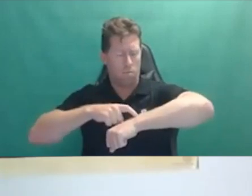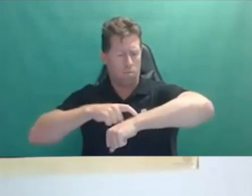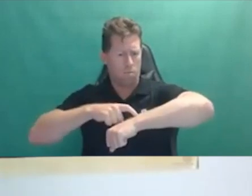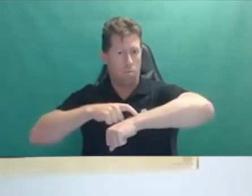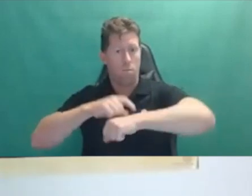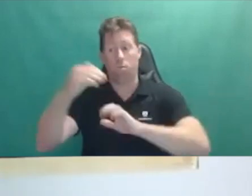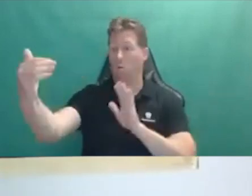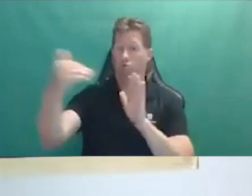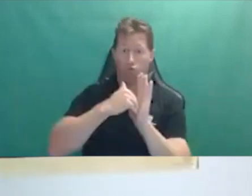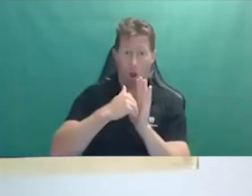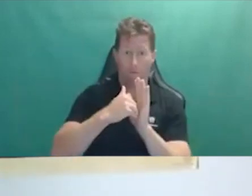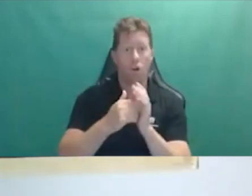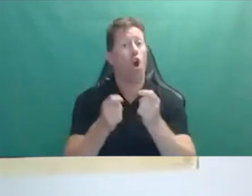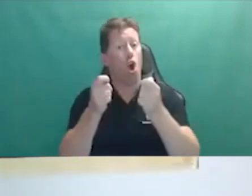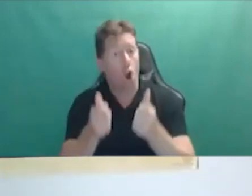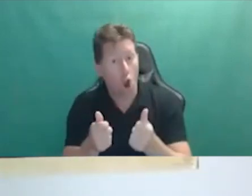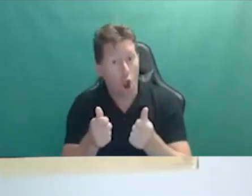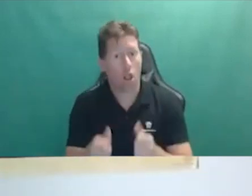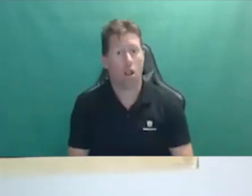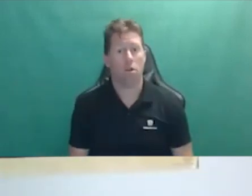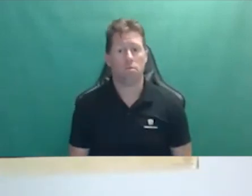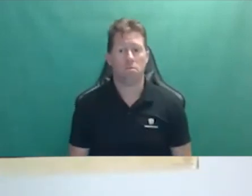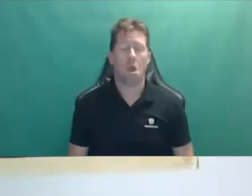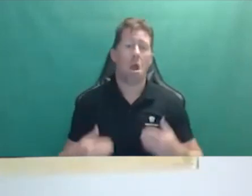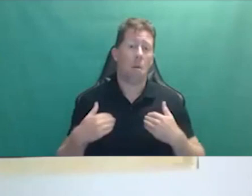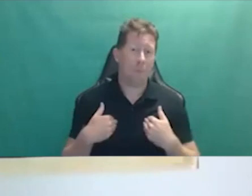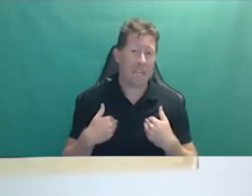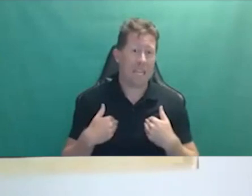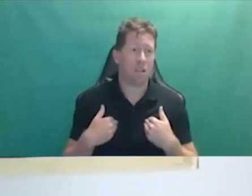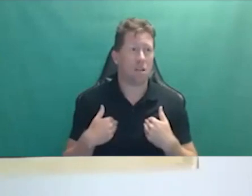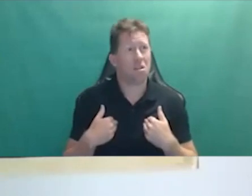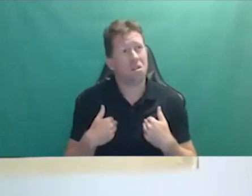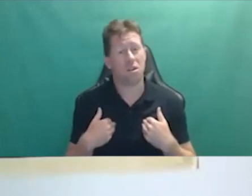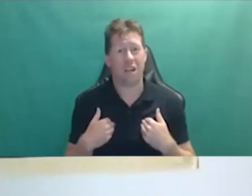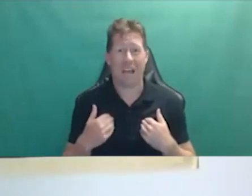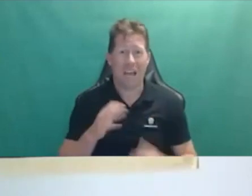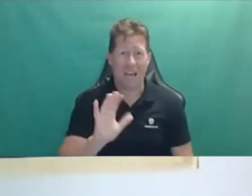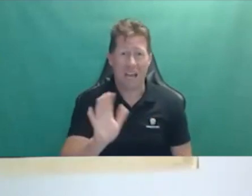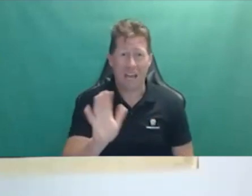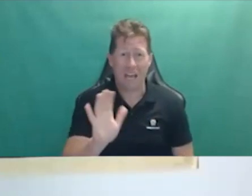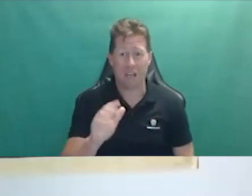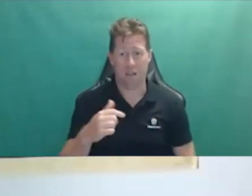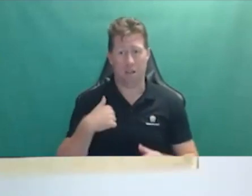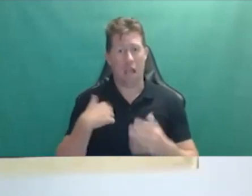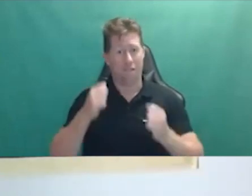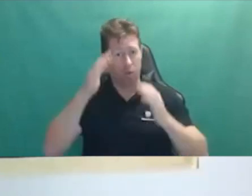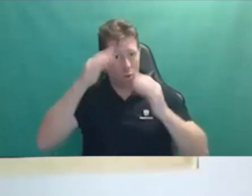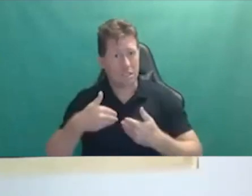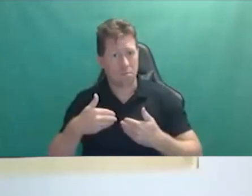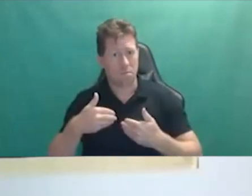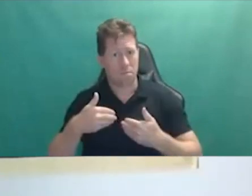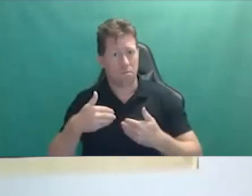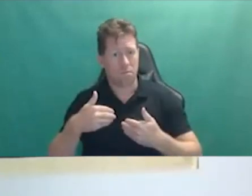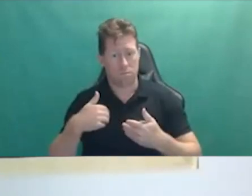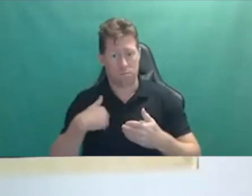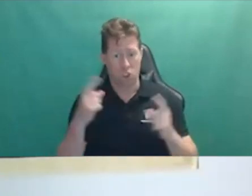they arrived, they arrived early, which for me is pretty catastrophic. I'm autistic and I don't do